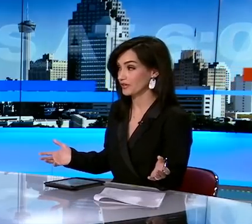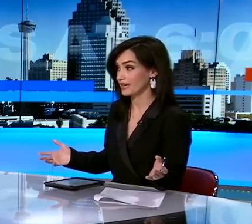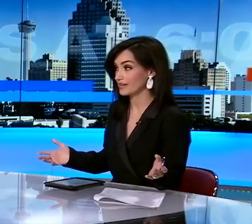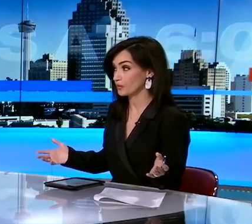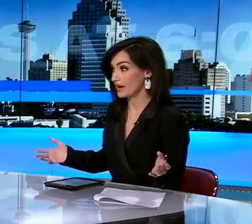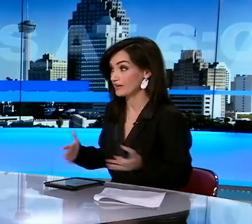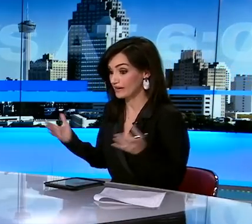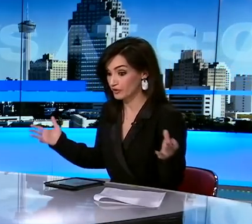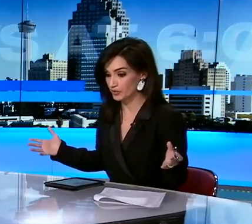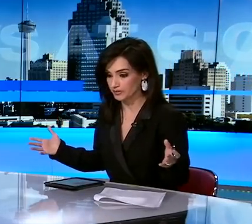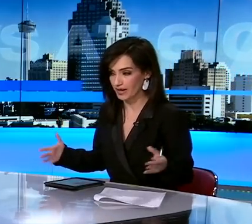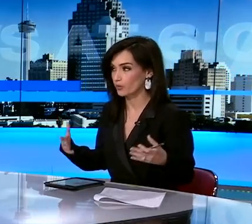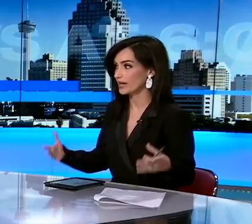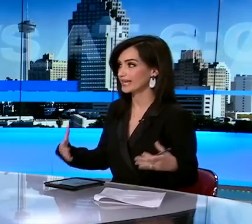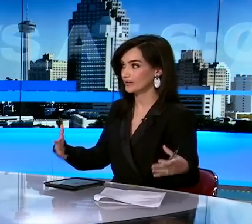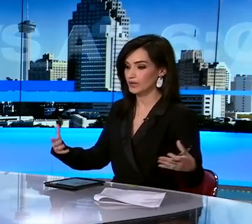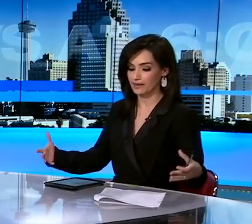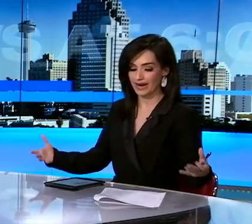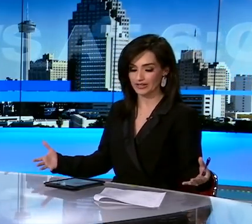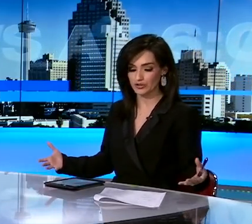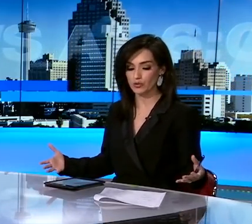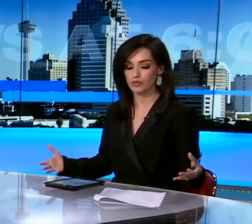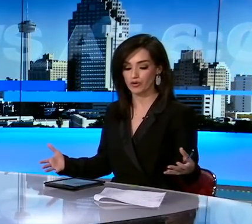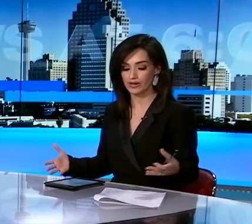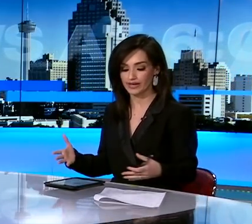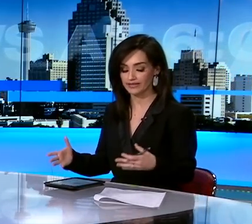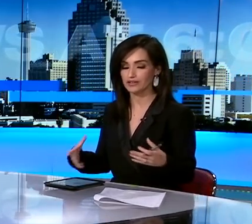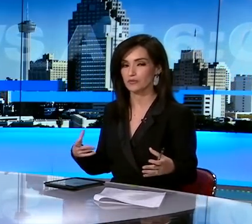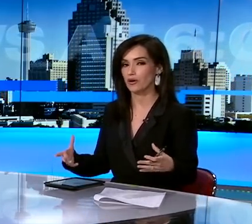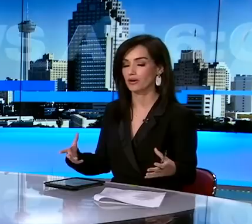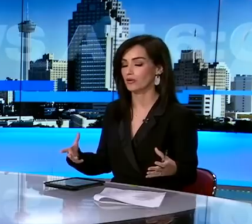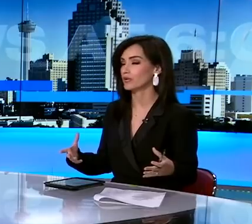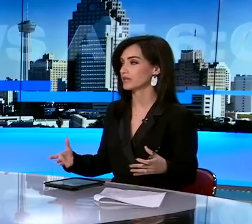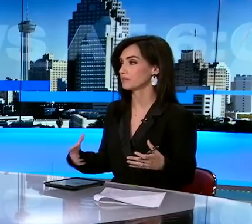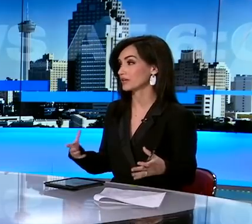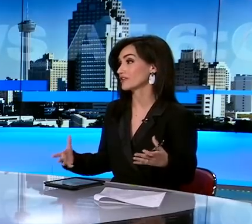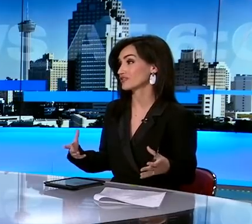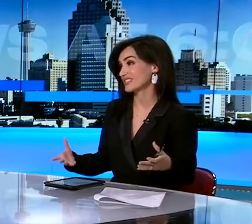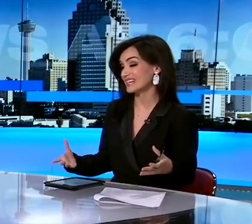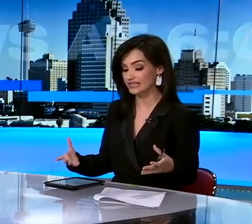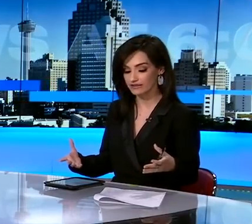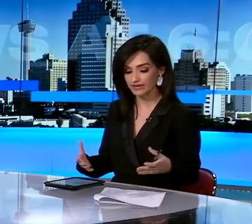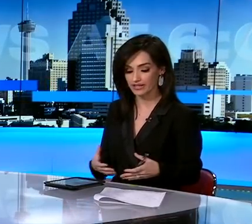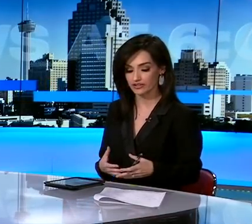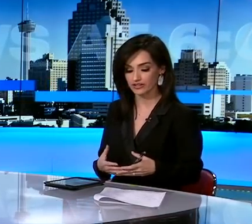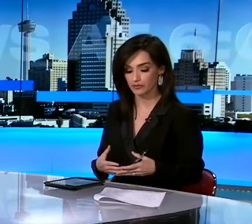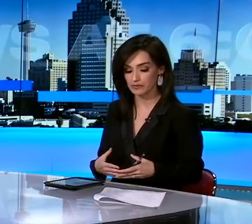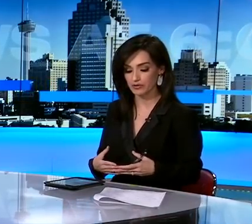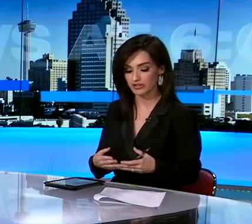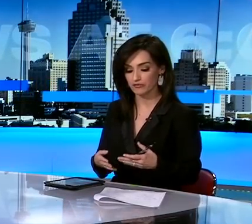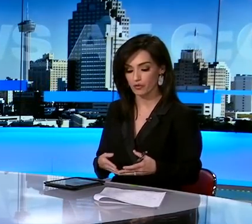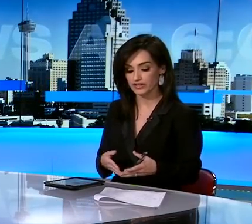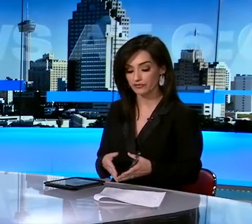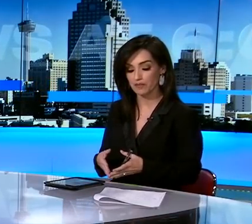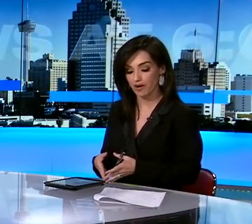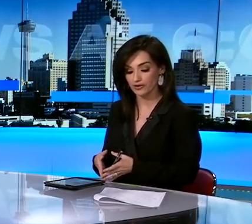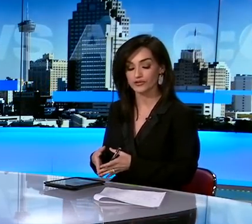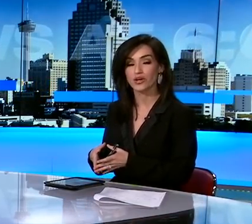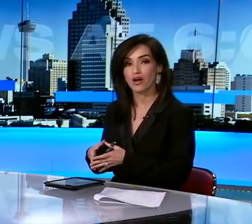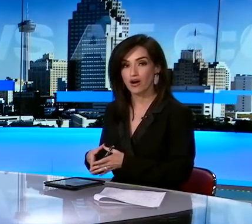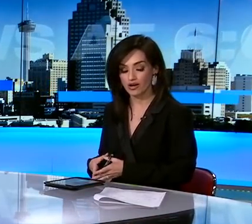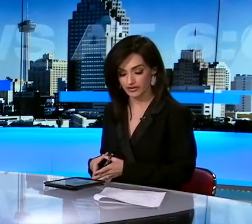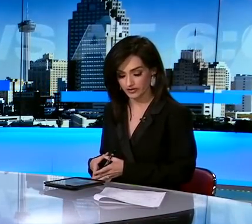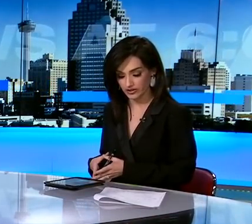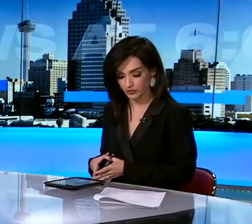that's really the question on everyone's mind. When can we get back to normal? And I think tomorrow we'll get a better understanding of that. She said they'll be posting four different